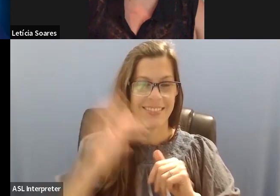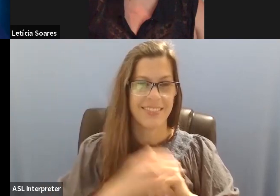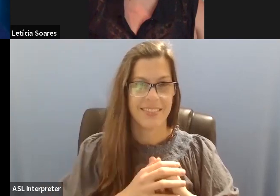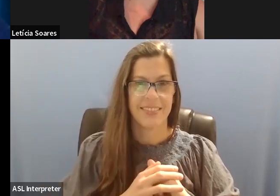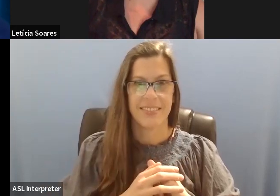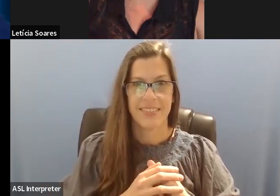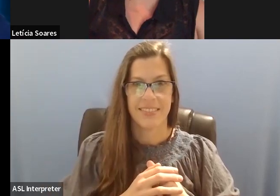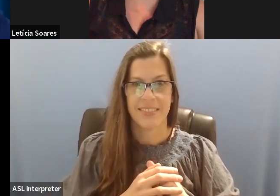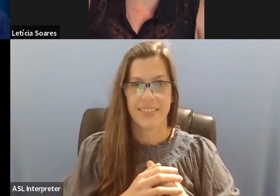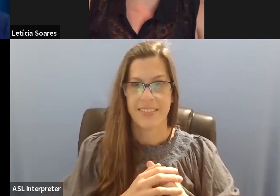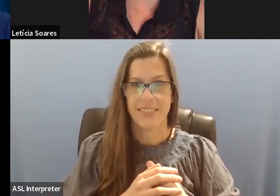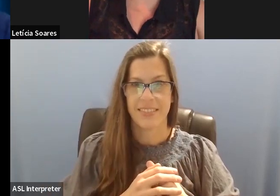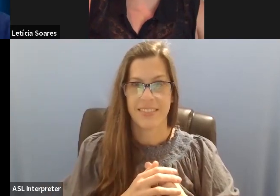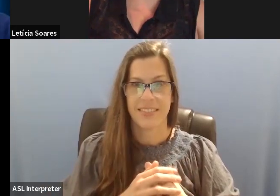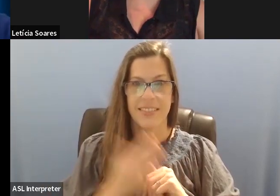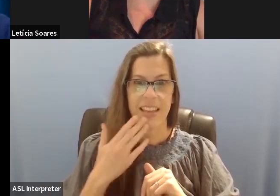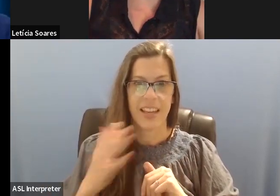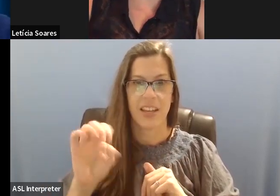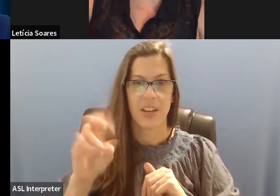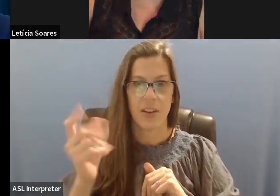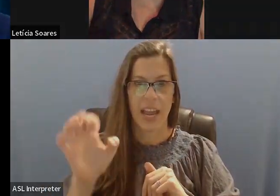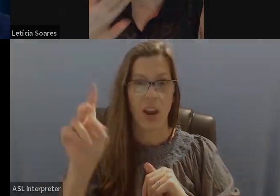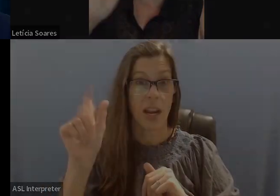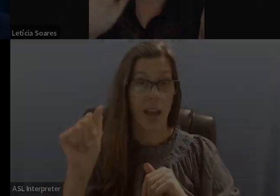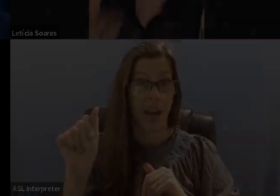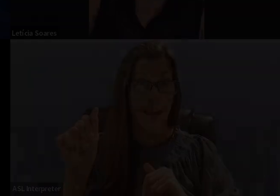And to Erica. Bye everyone. you.